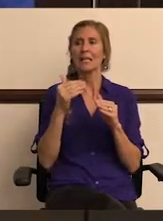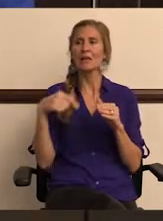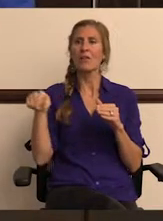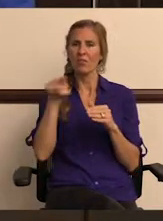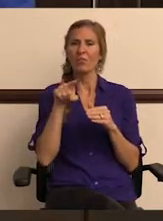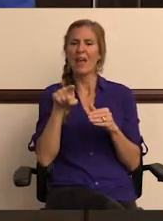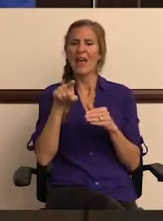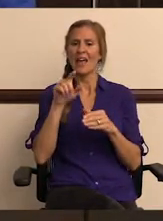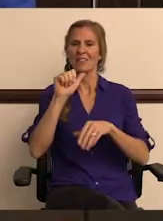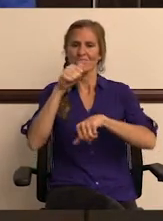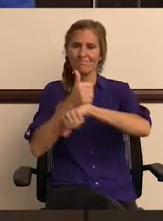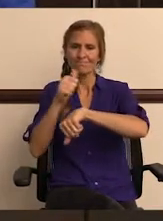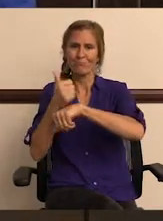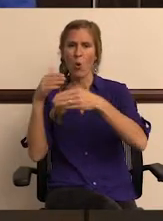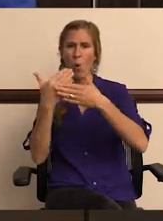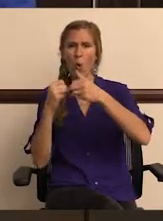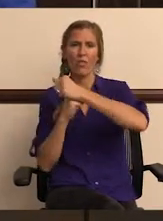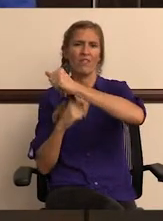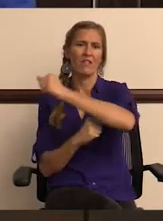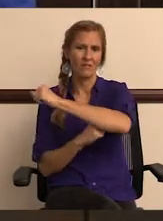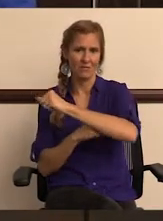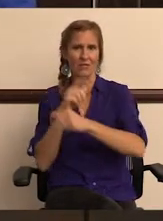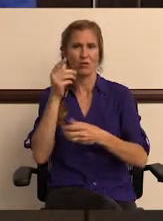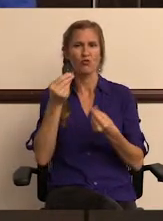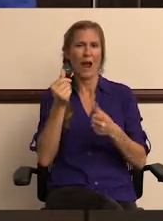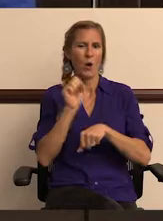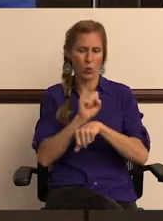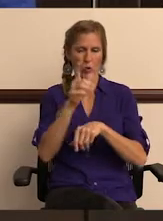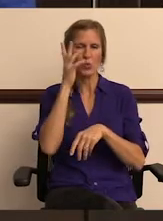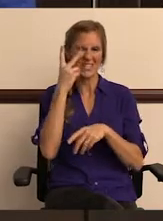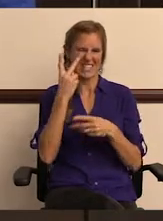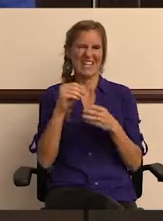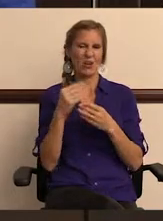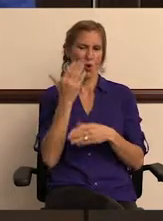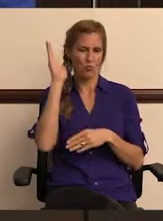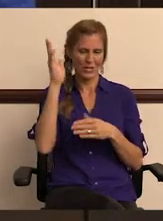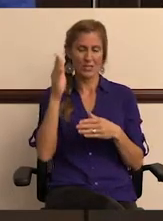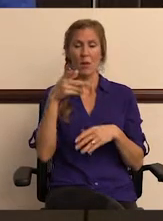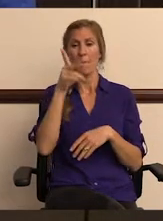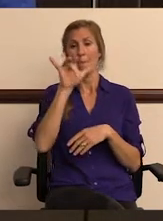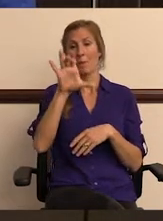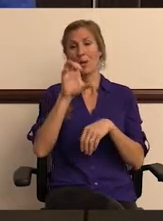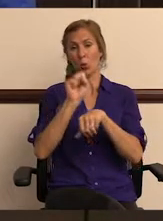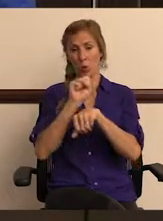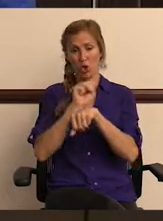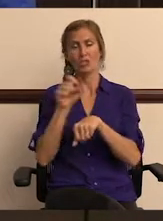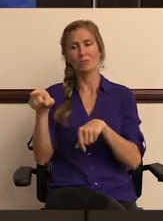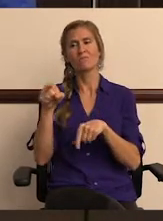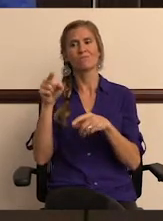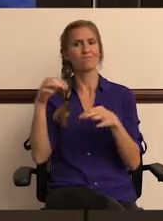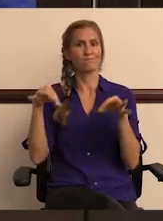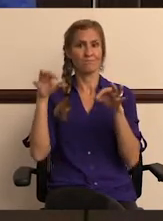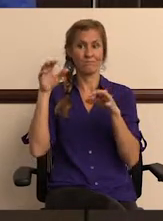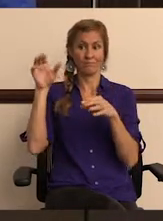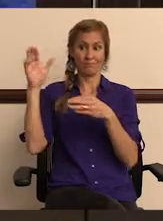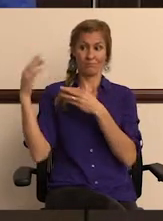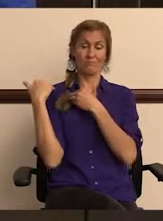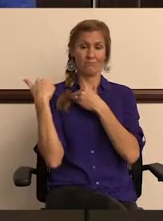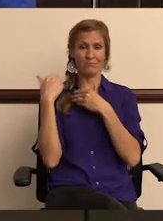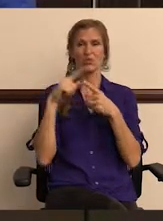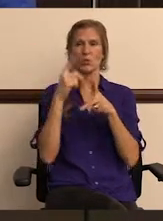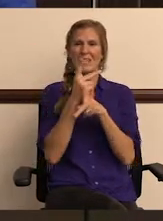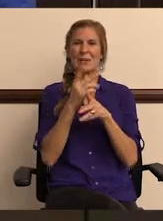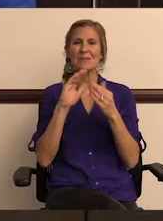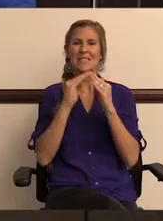And they're fond of saying they lay the groundwork. And I think you'll see that theme today during the presentation. Public Works is responsible for keeping the